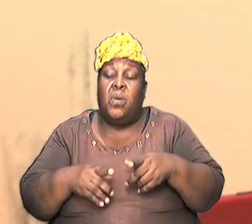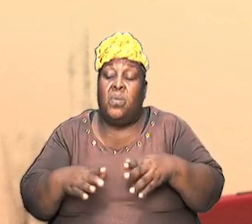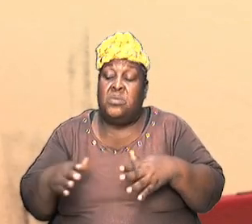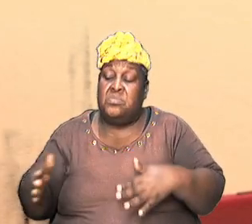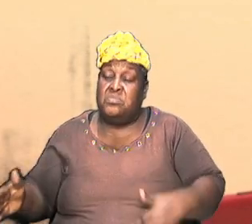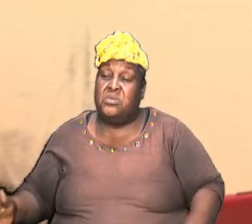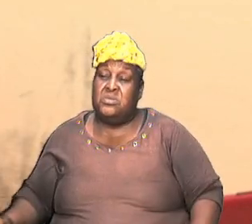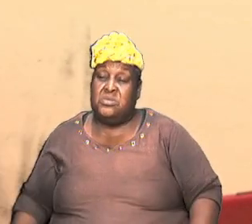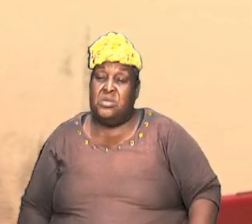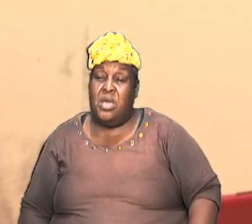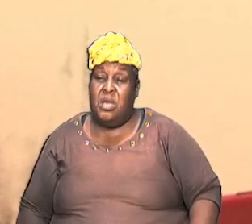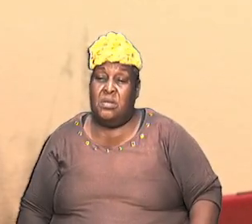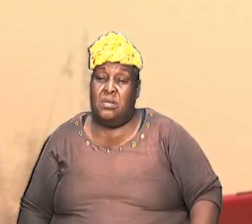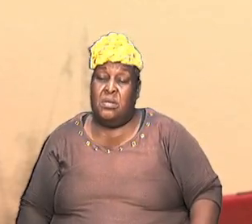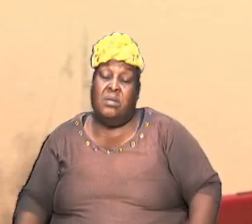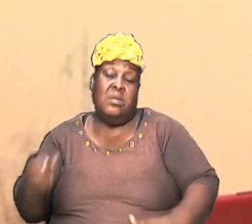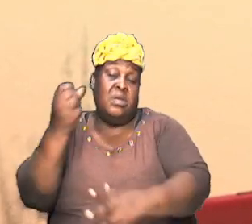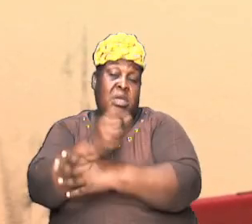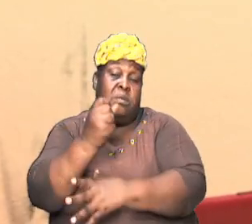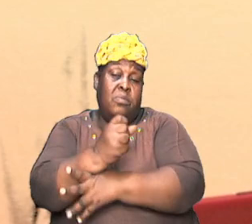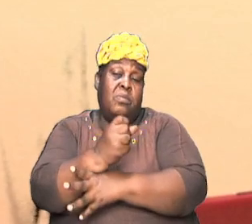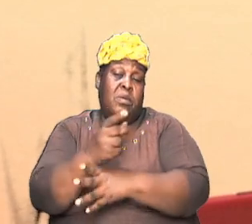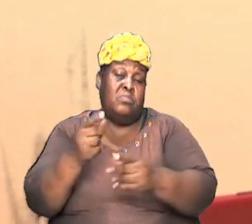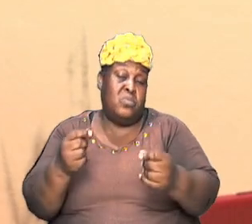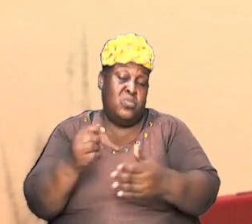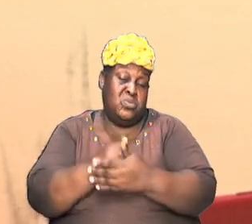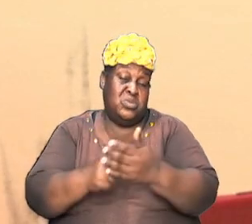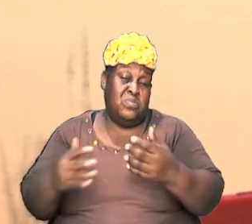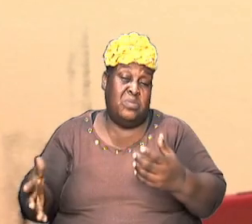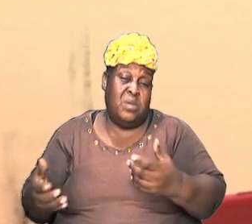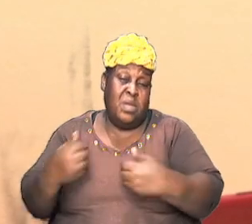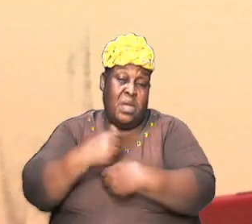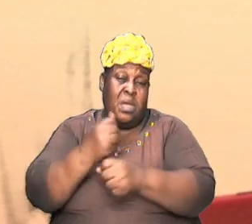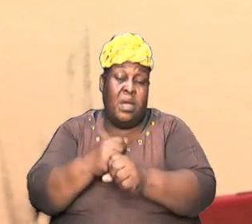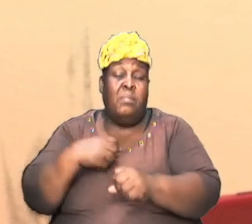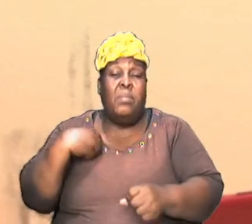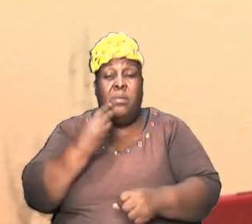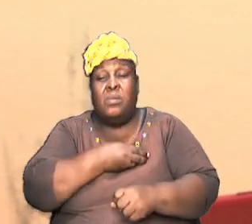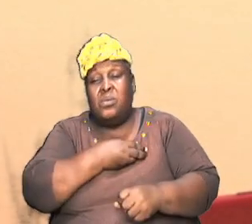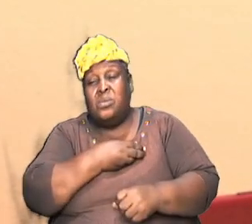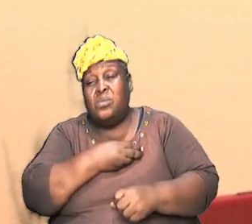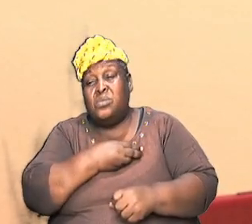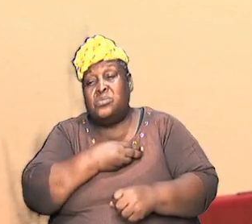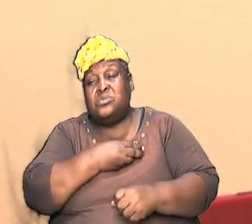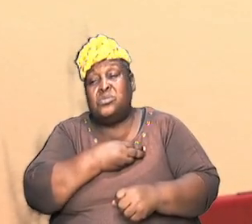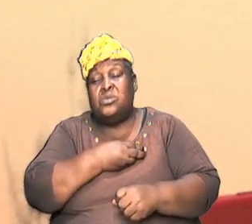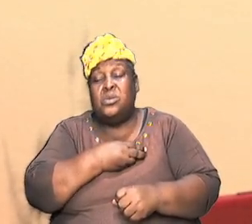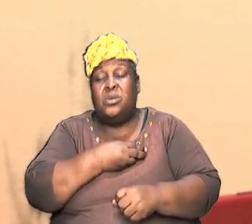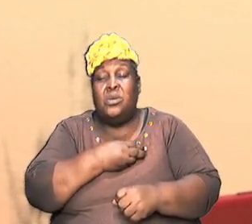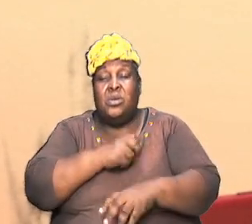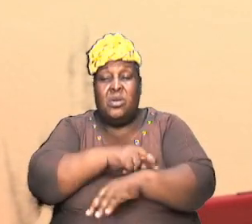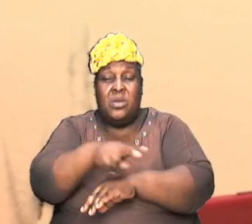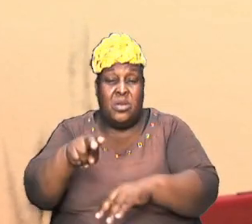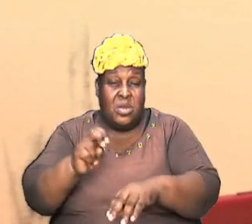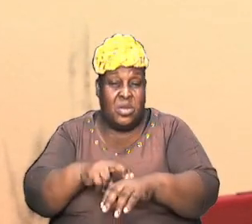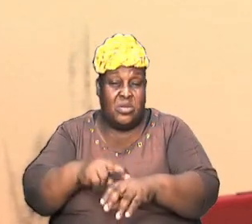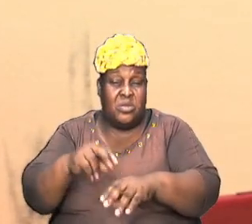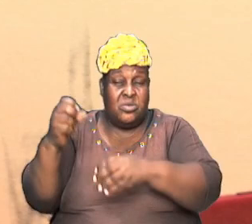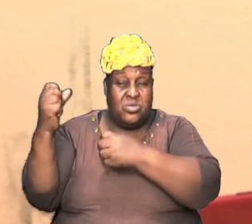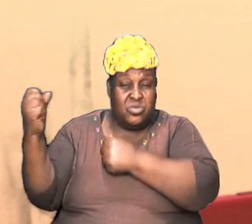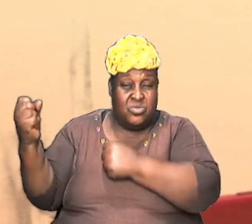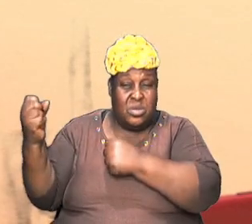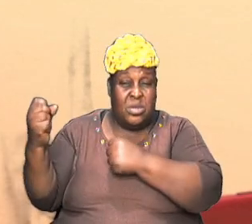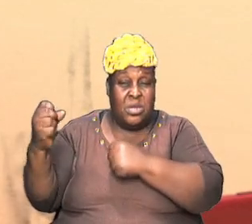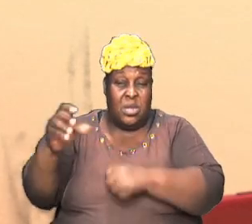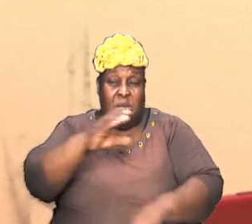did something that it caused us to realize and to recognize the nature and the strength and